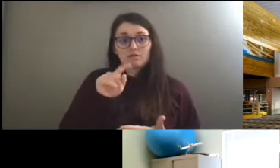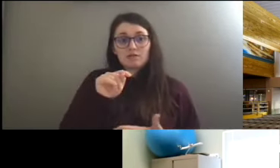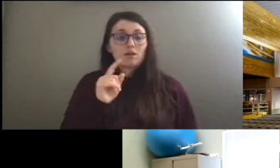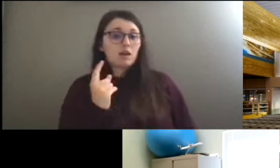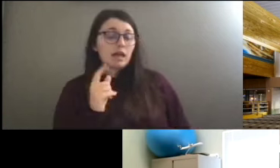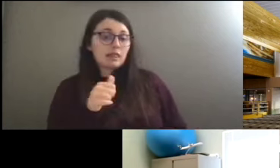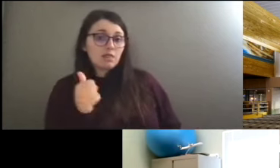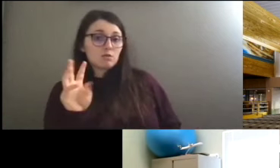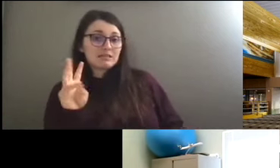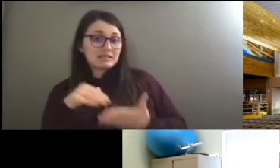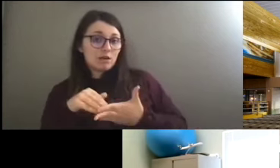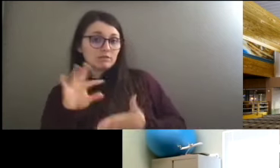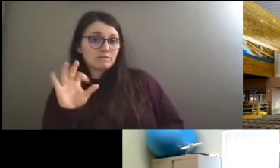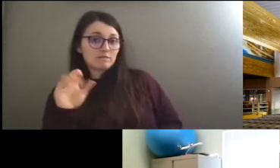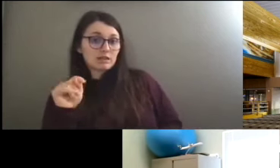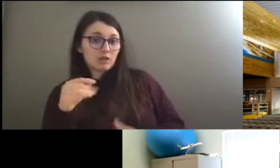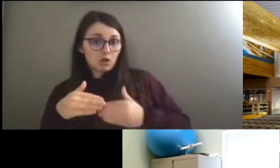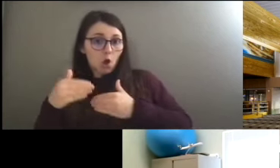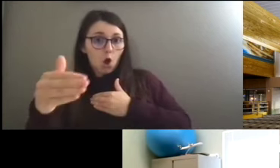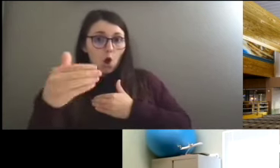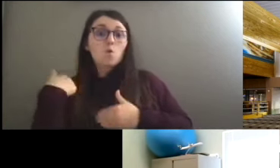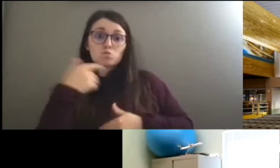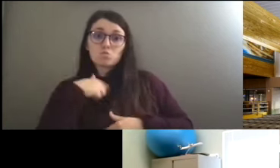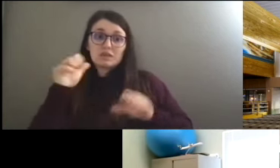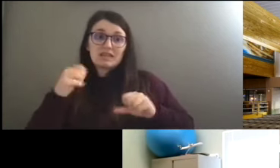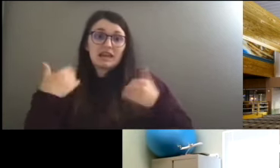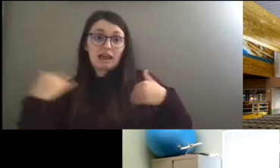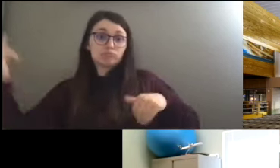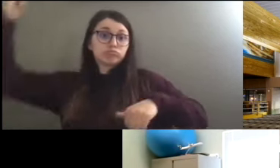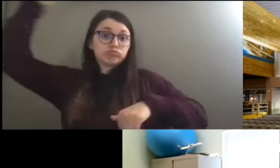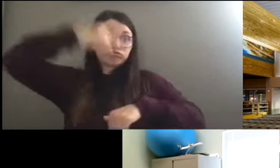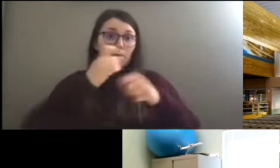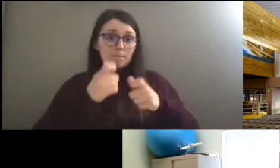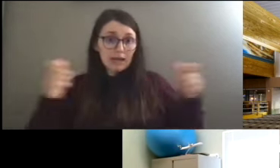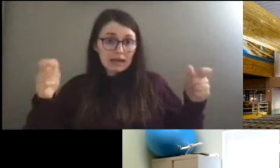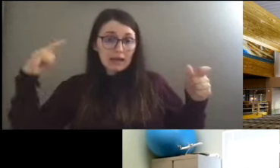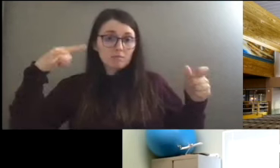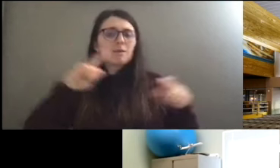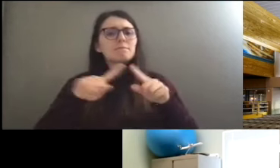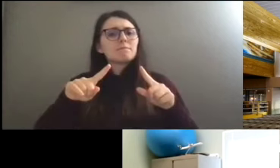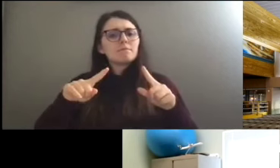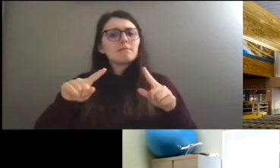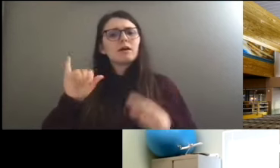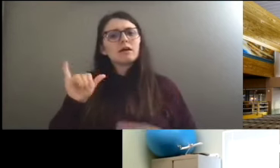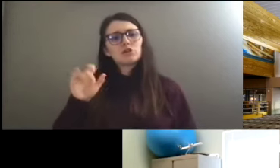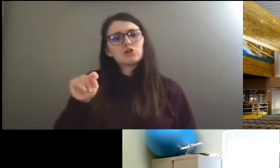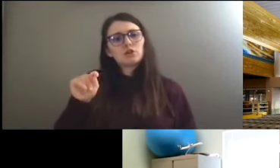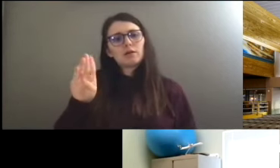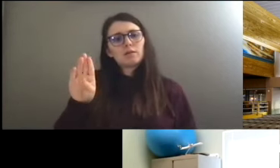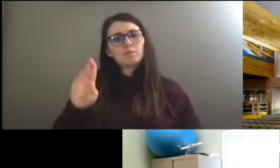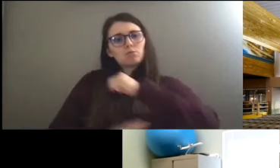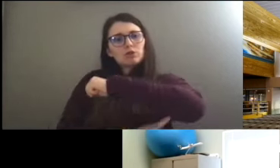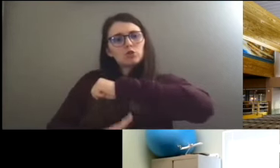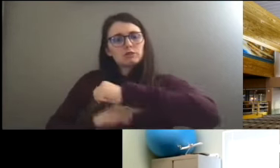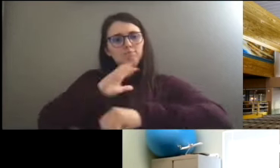,000 feet long. So we can take large aircraft, but mostly it's about how our, uh, jet bridges are laid out. So there's always,